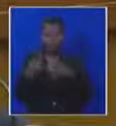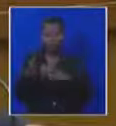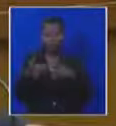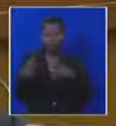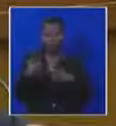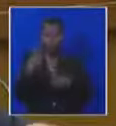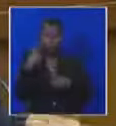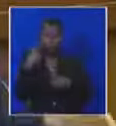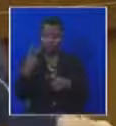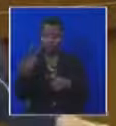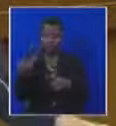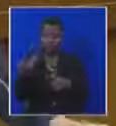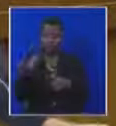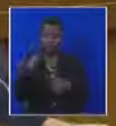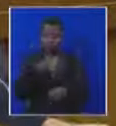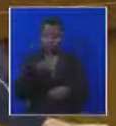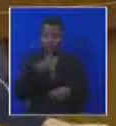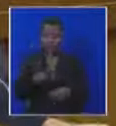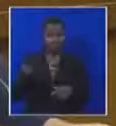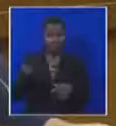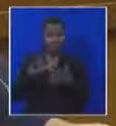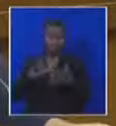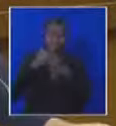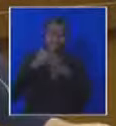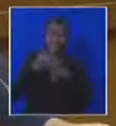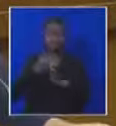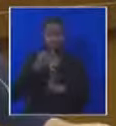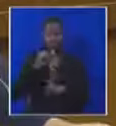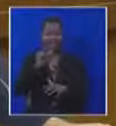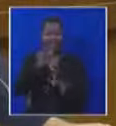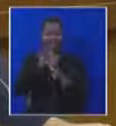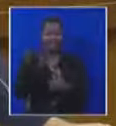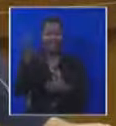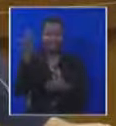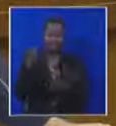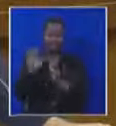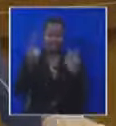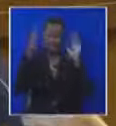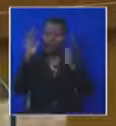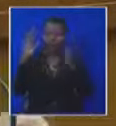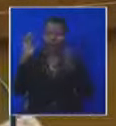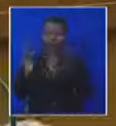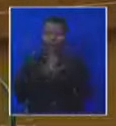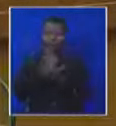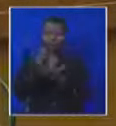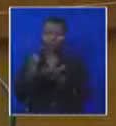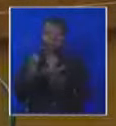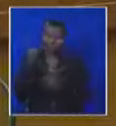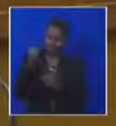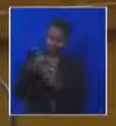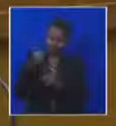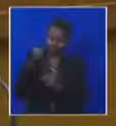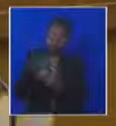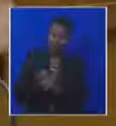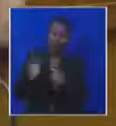thrown the ANC caucus under the bus. So instead of the struggle songs that we're going to hear going into the local government elections, I